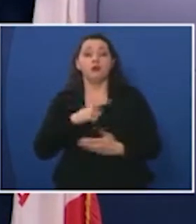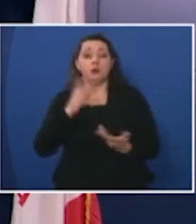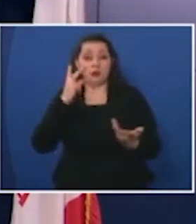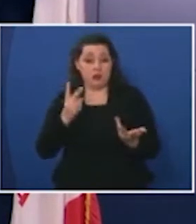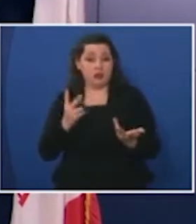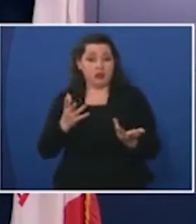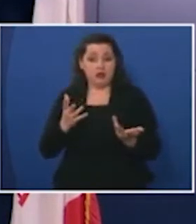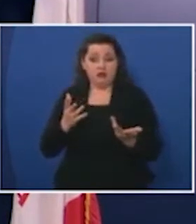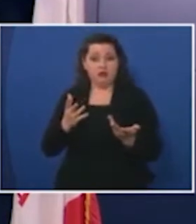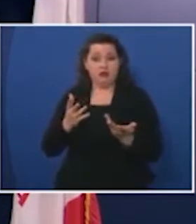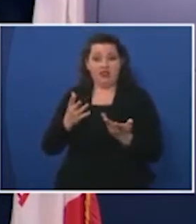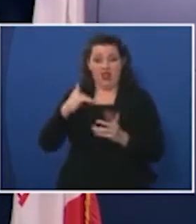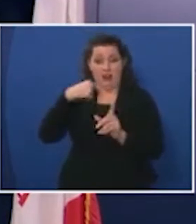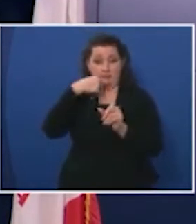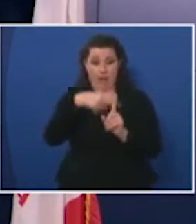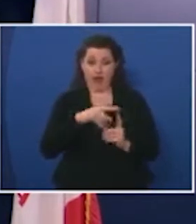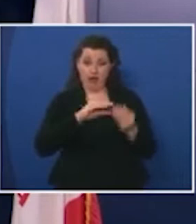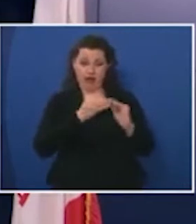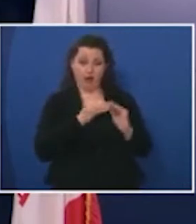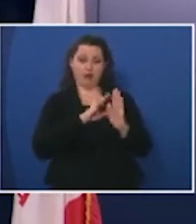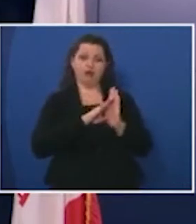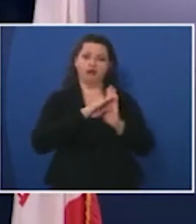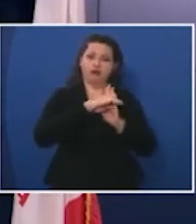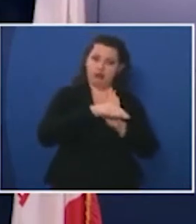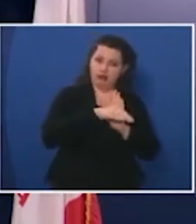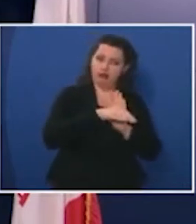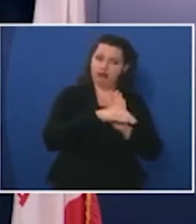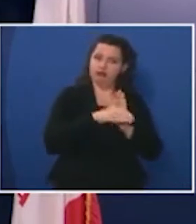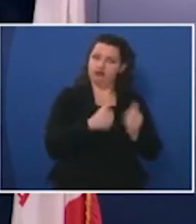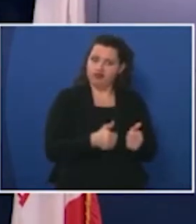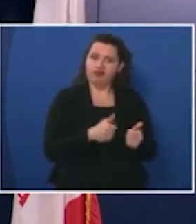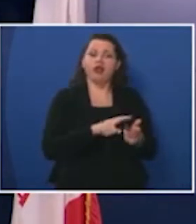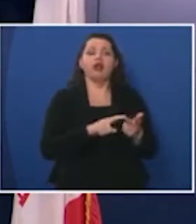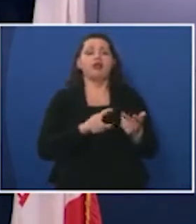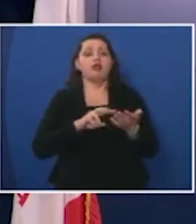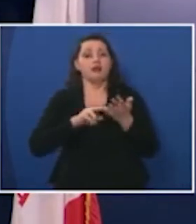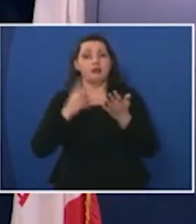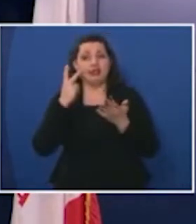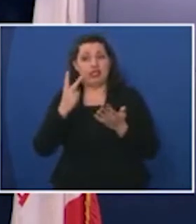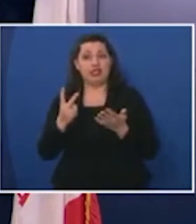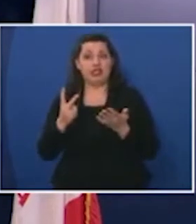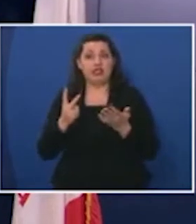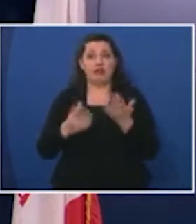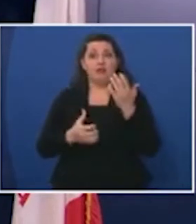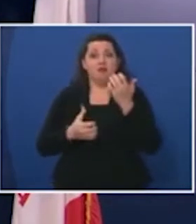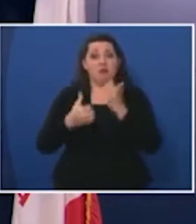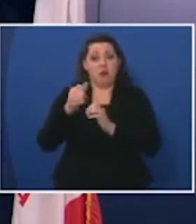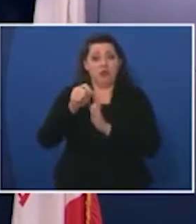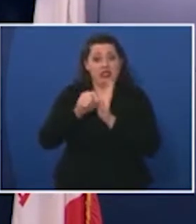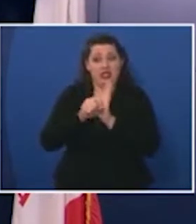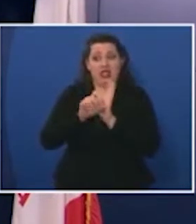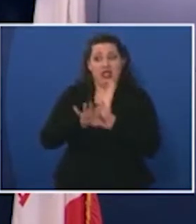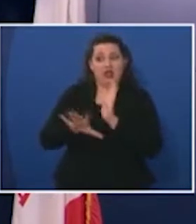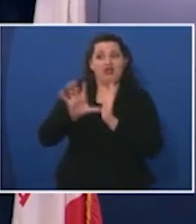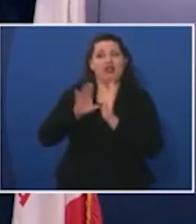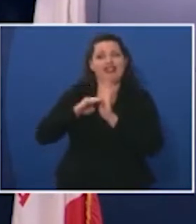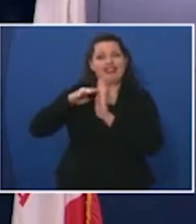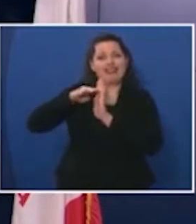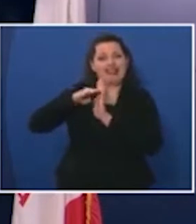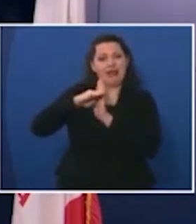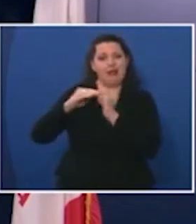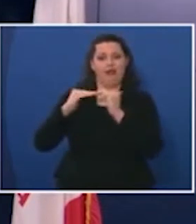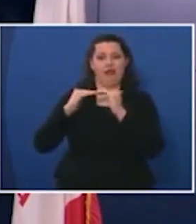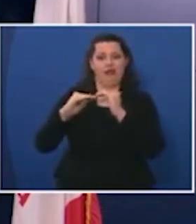is our positivity rates go down which is a good thing we're seeing a good share of the state that has stabilized with downward